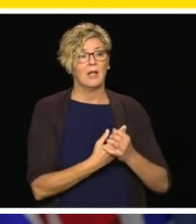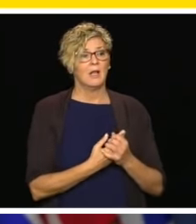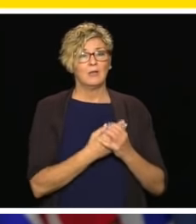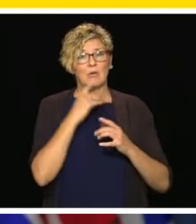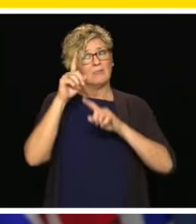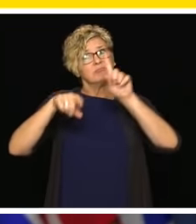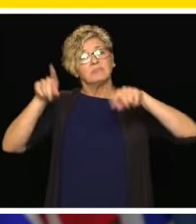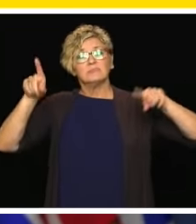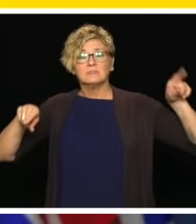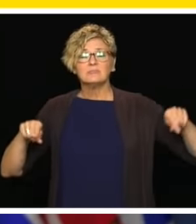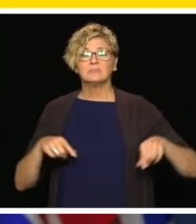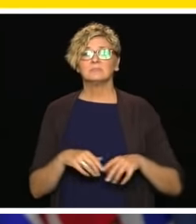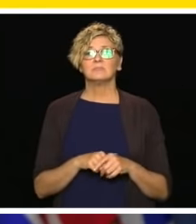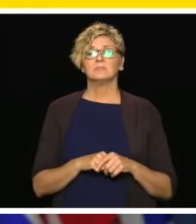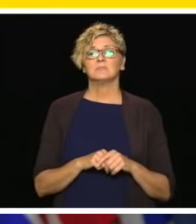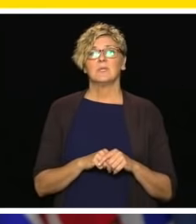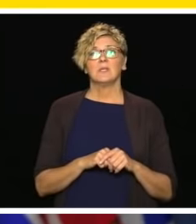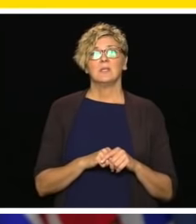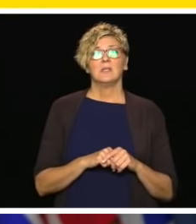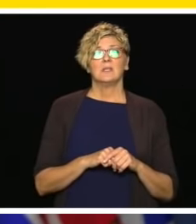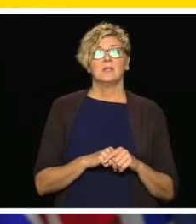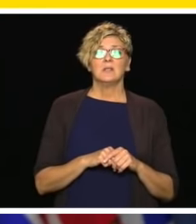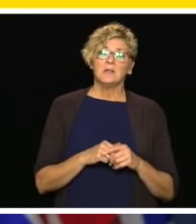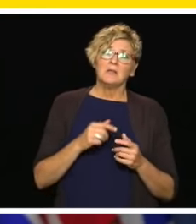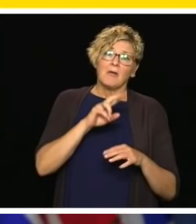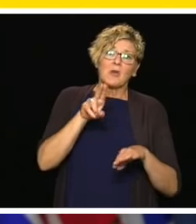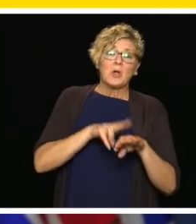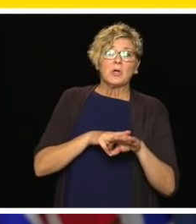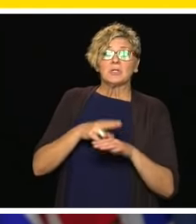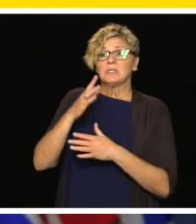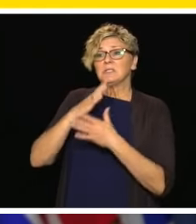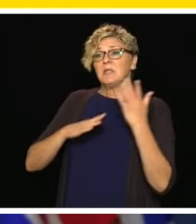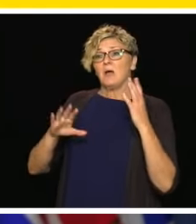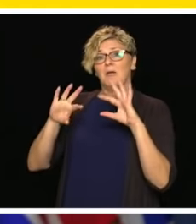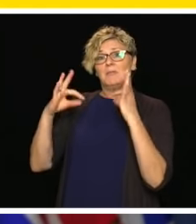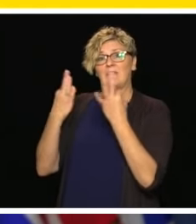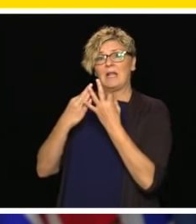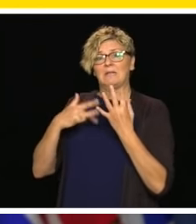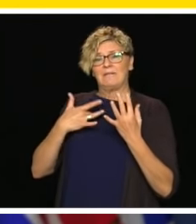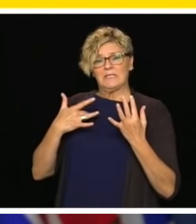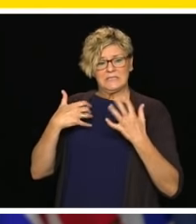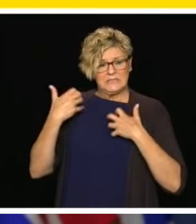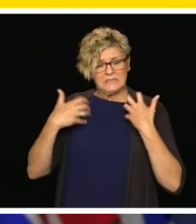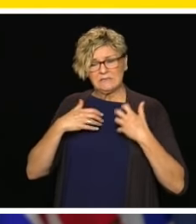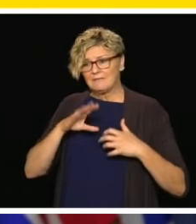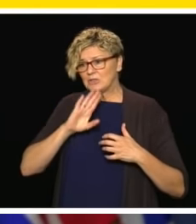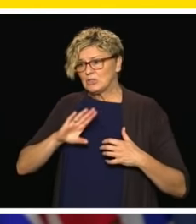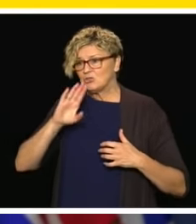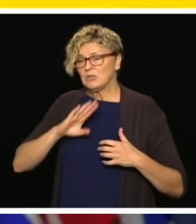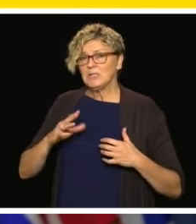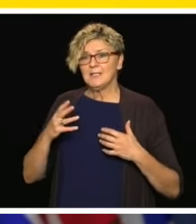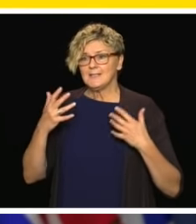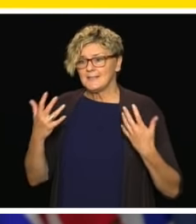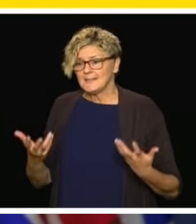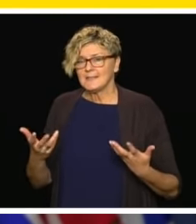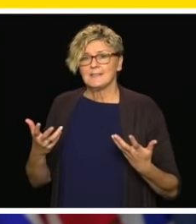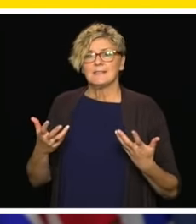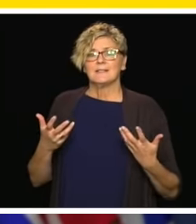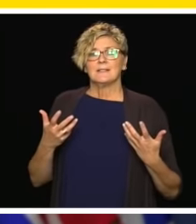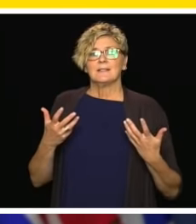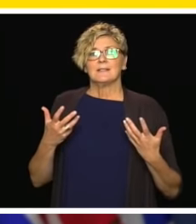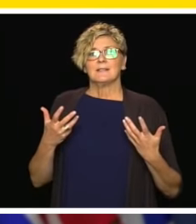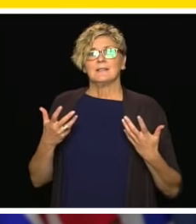of responses. I think there has been some frustration, understandably, from parents who